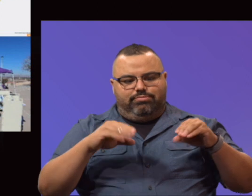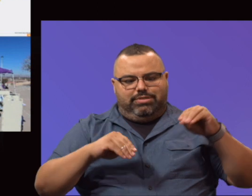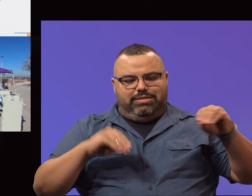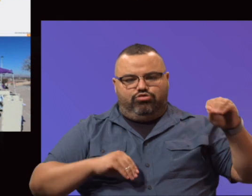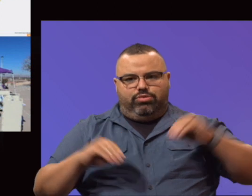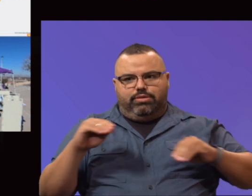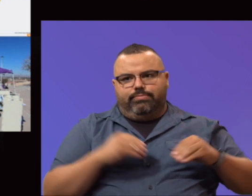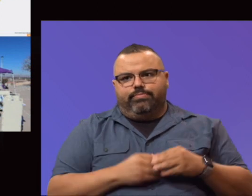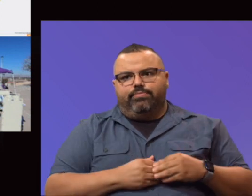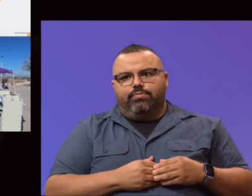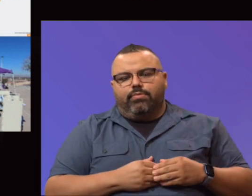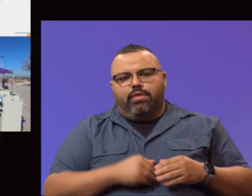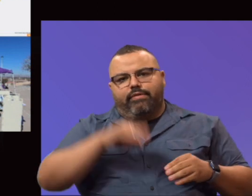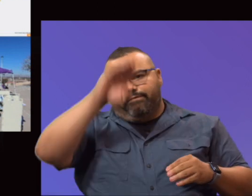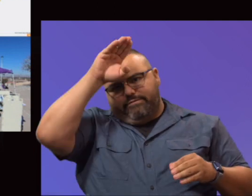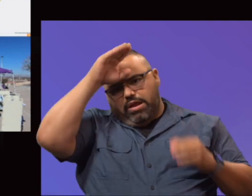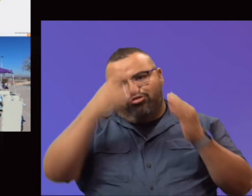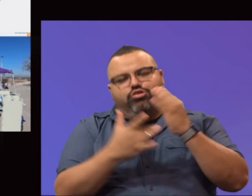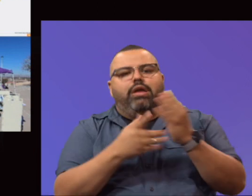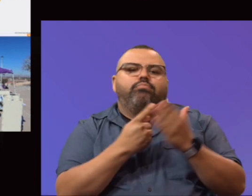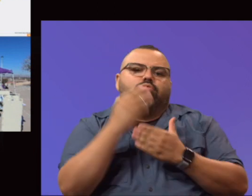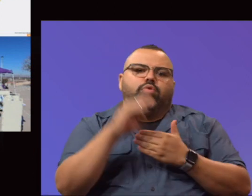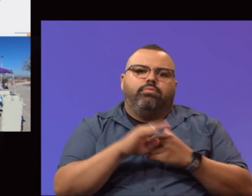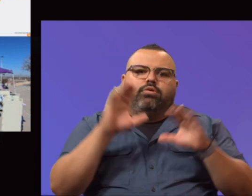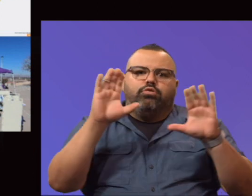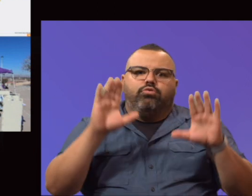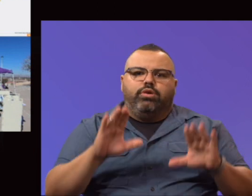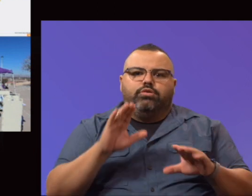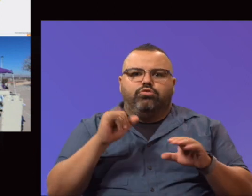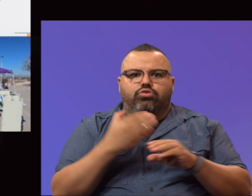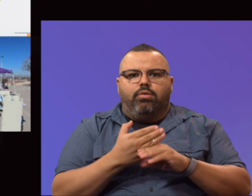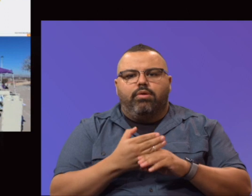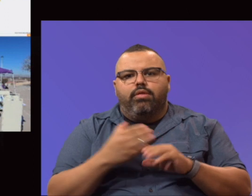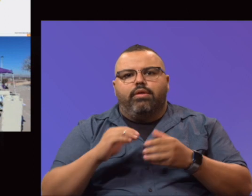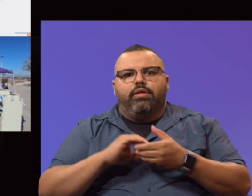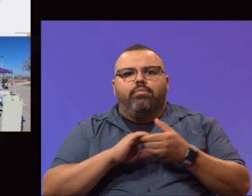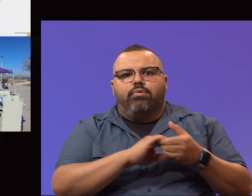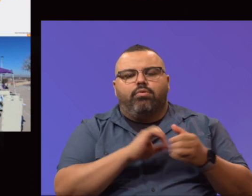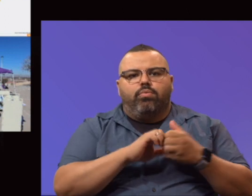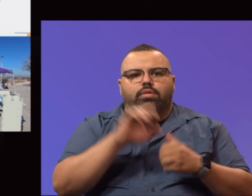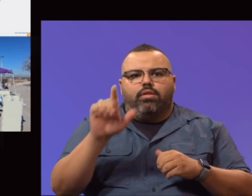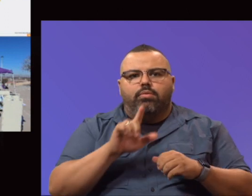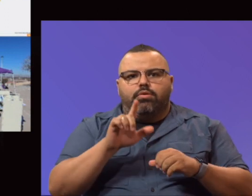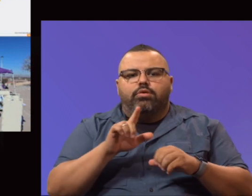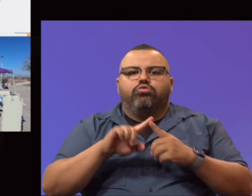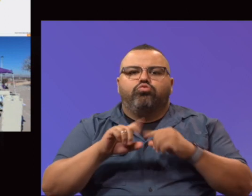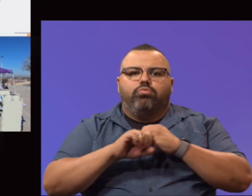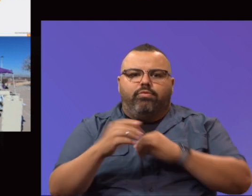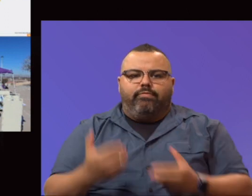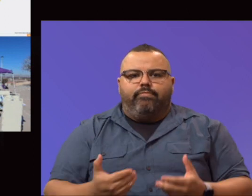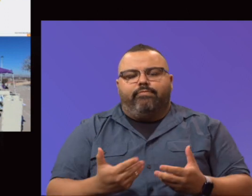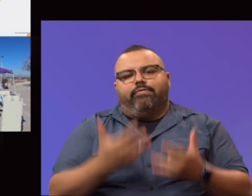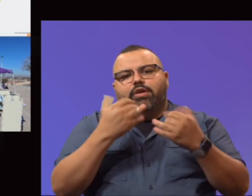Our fire tech program has done a tremendous job. They have partnered with our libraries to promote fire safety.